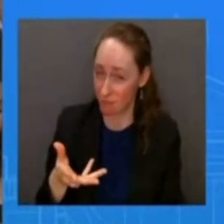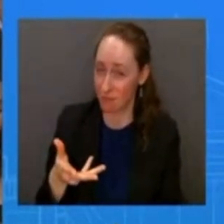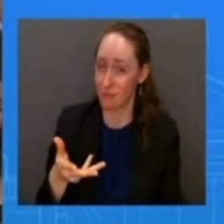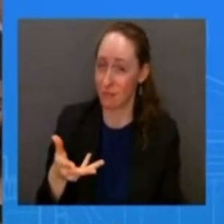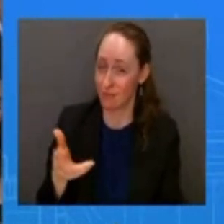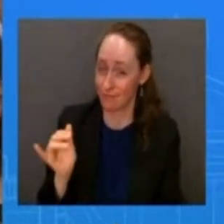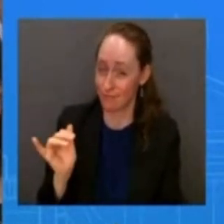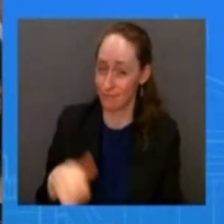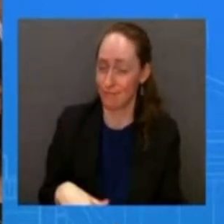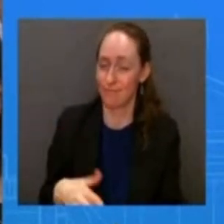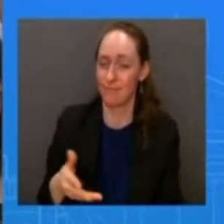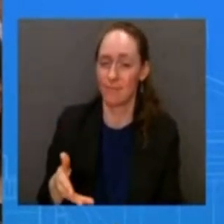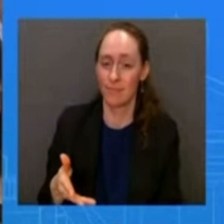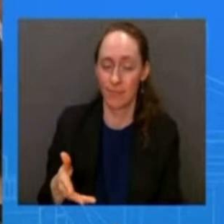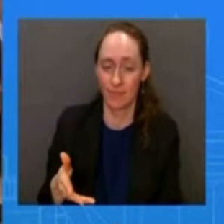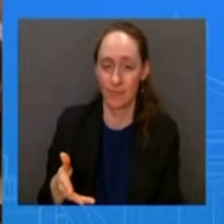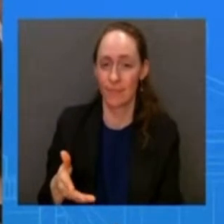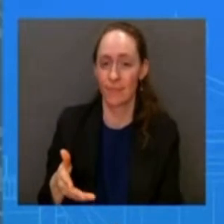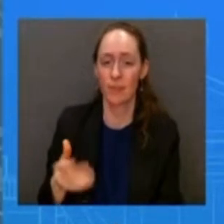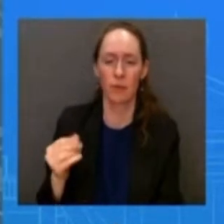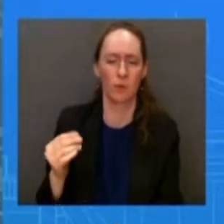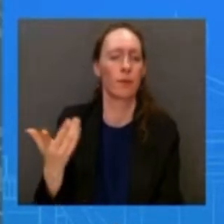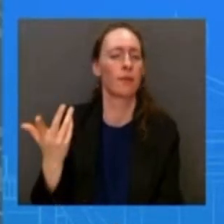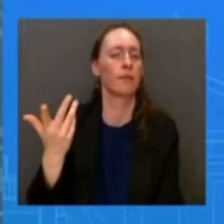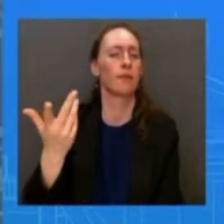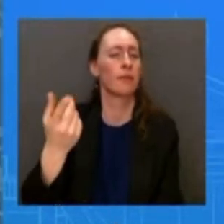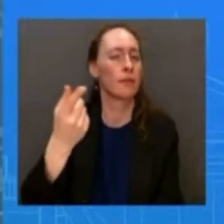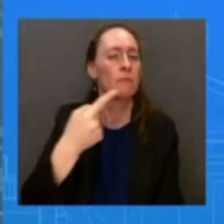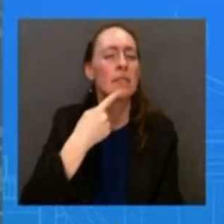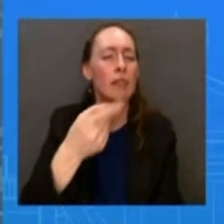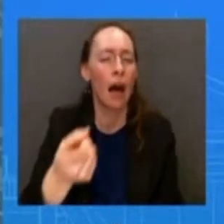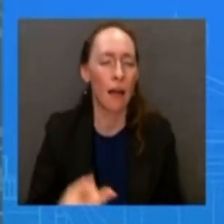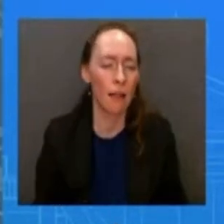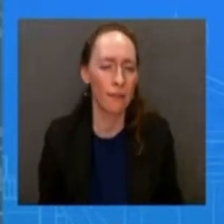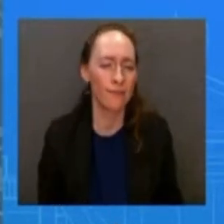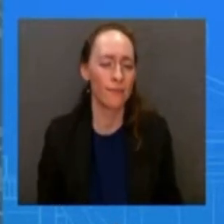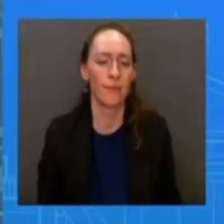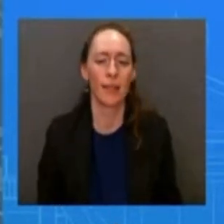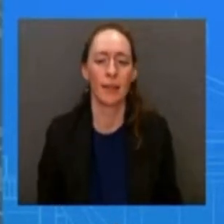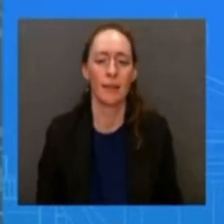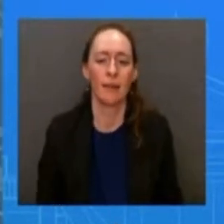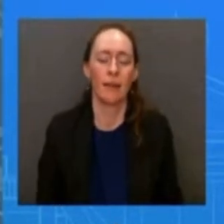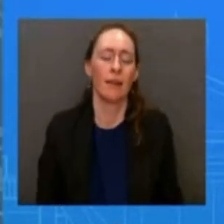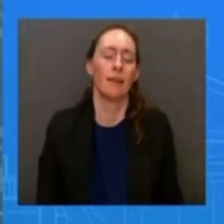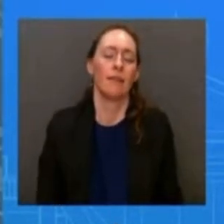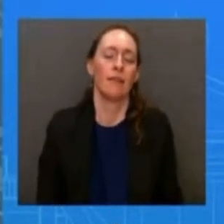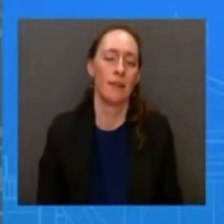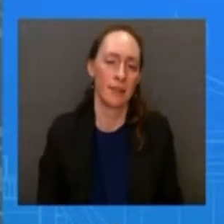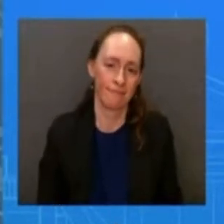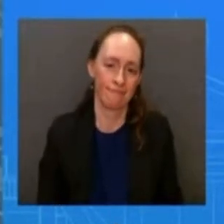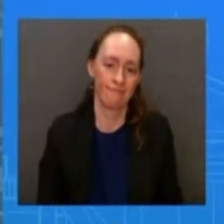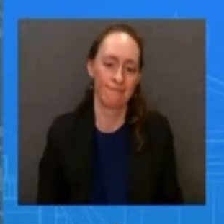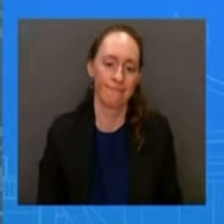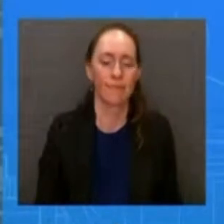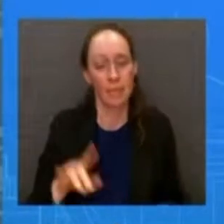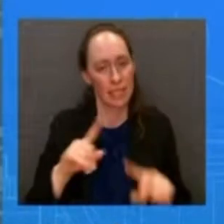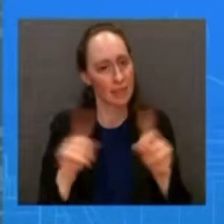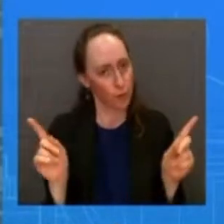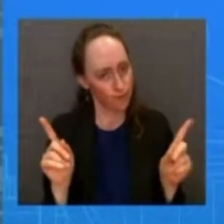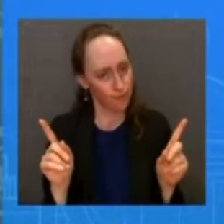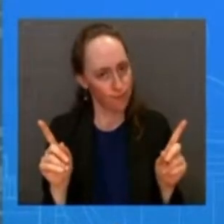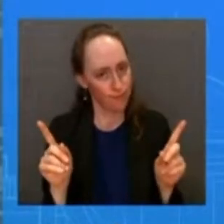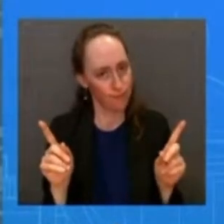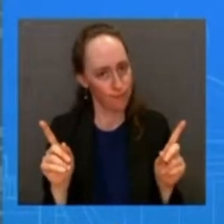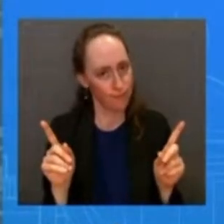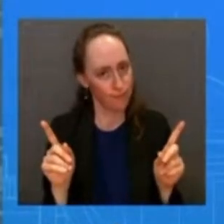were how do you guys respond to that i'll respond to it this way two different two different things right the chinese surveillance balloon completely